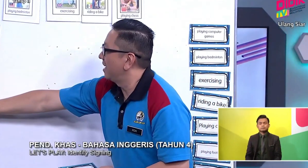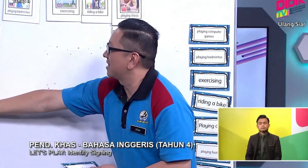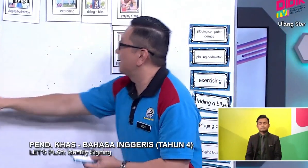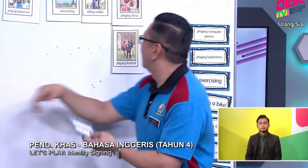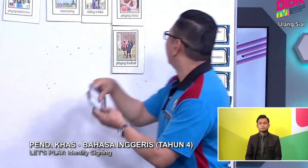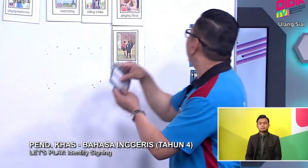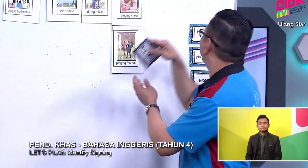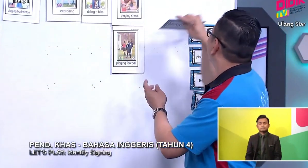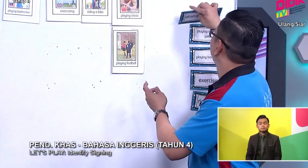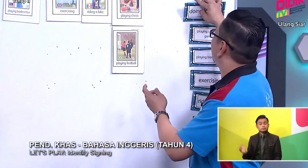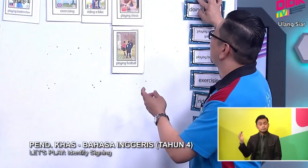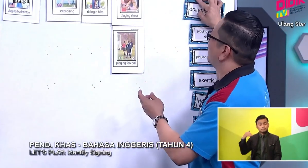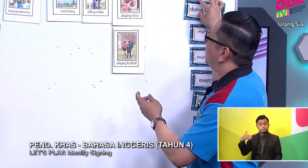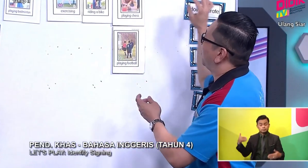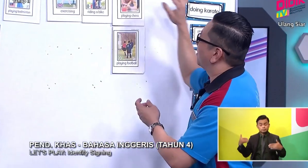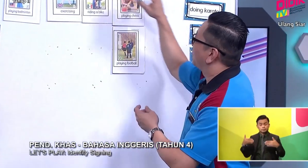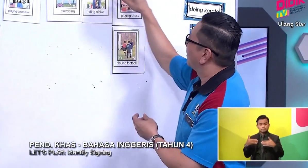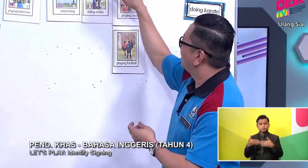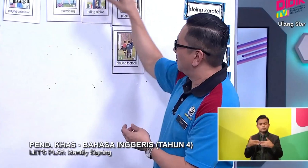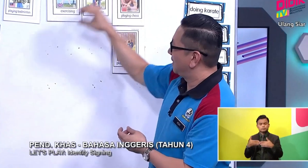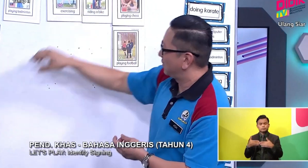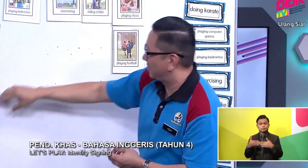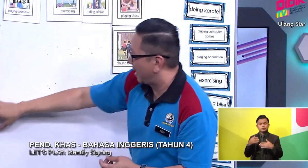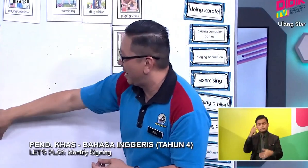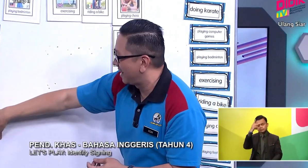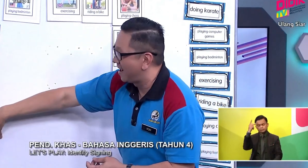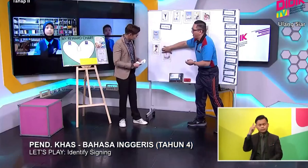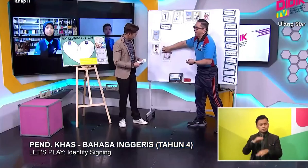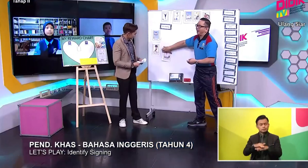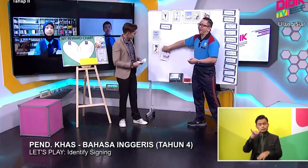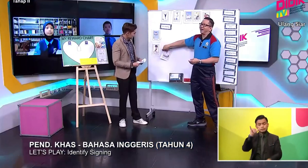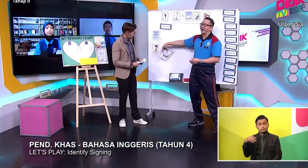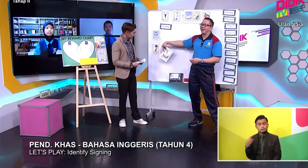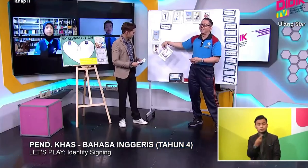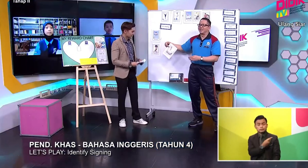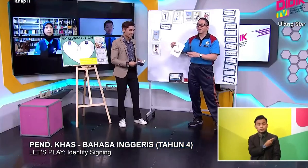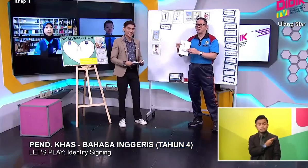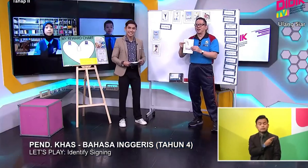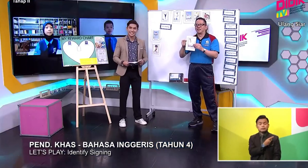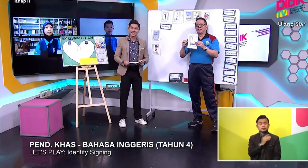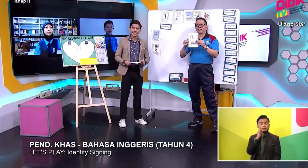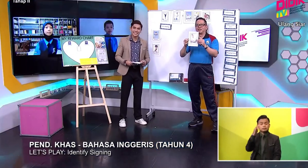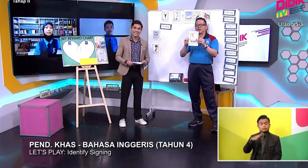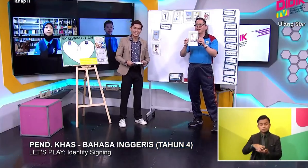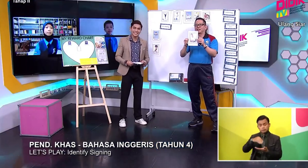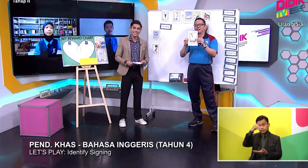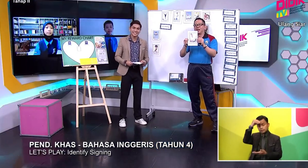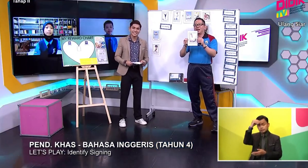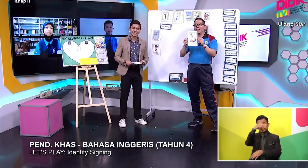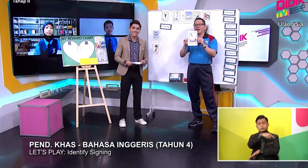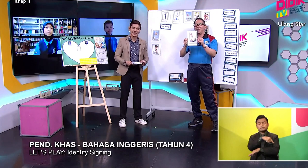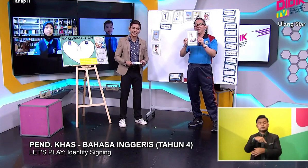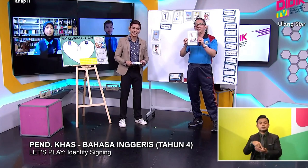Let's continue. Because we have lots of vocab to learn today. Haa. This one is a difficult.